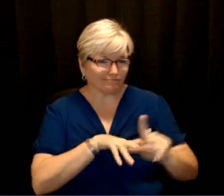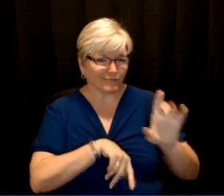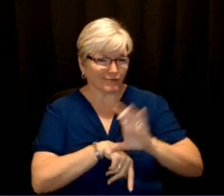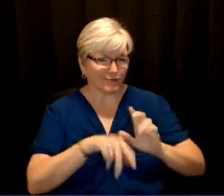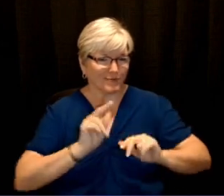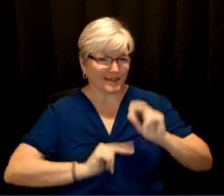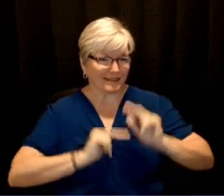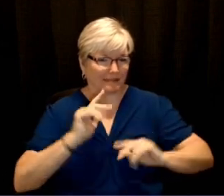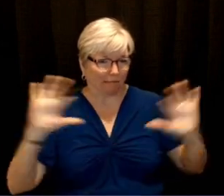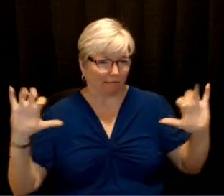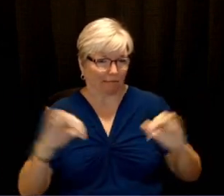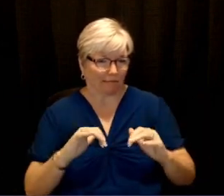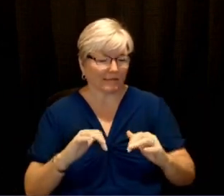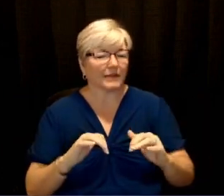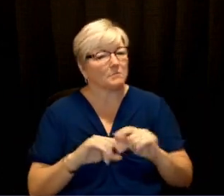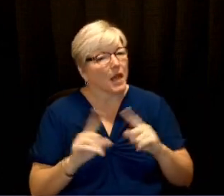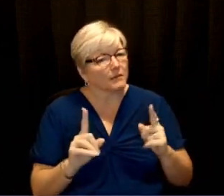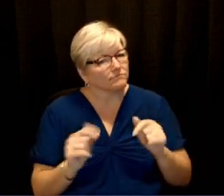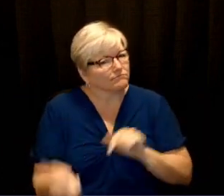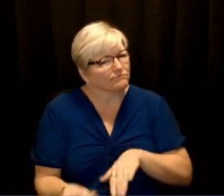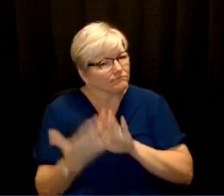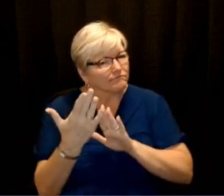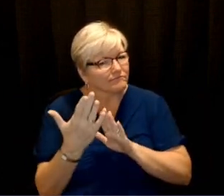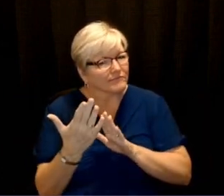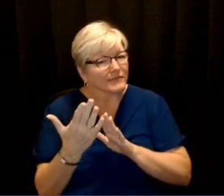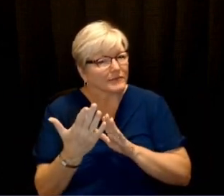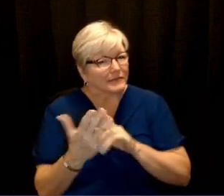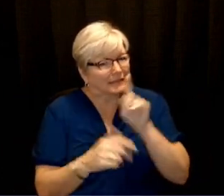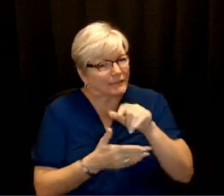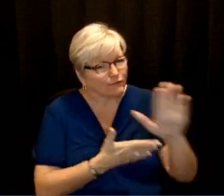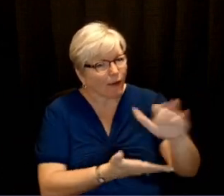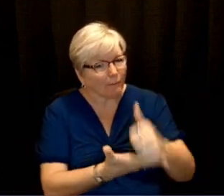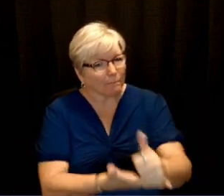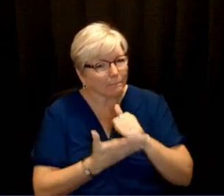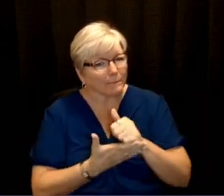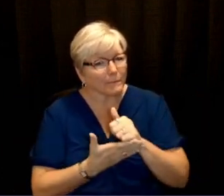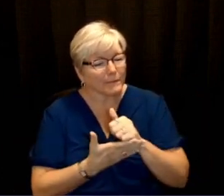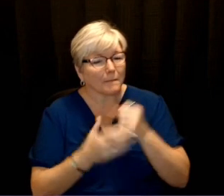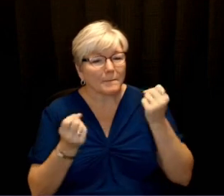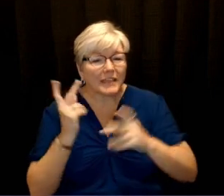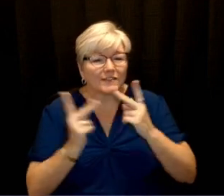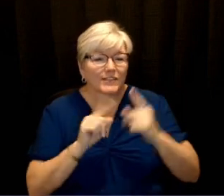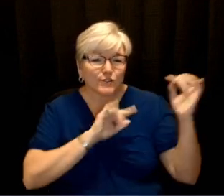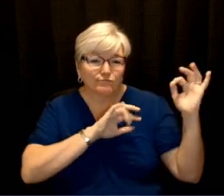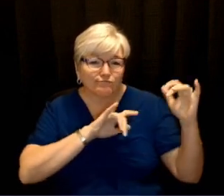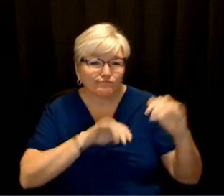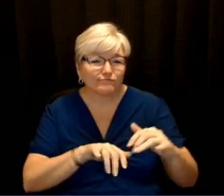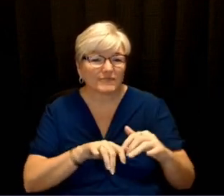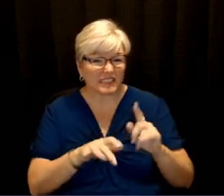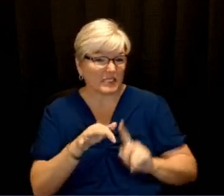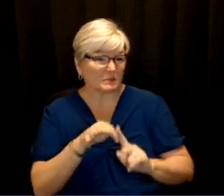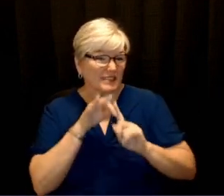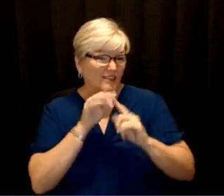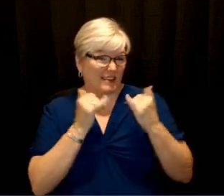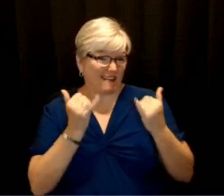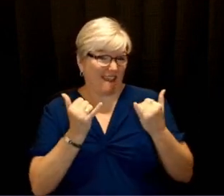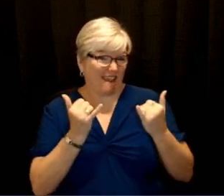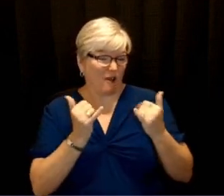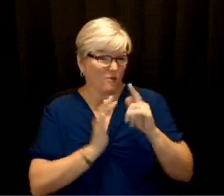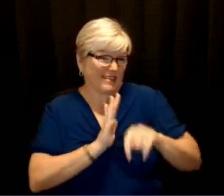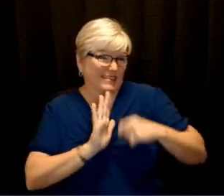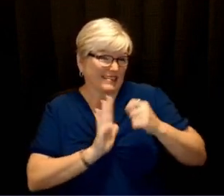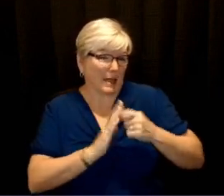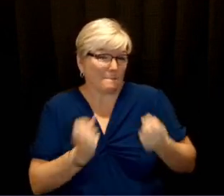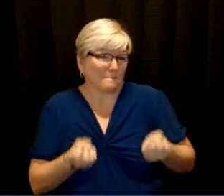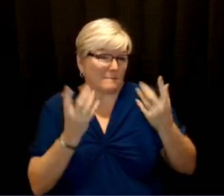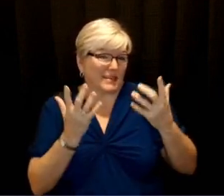But since we are meeting face-to-face, we need your help. God's sending lots of guests our way and lots of visitors, particularly in this